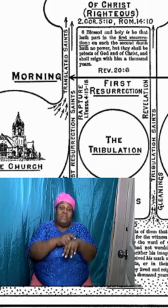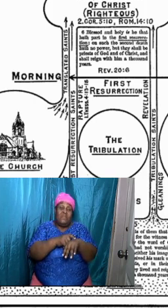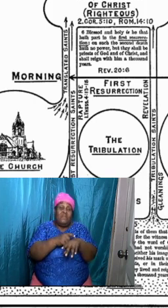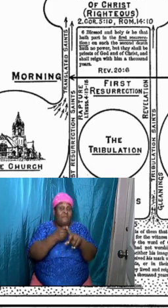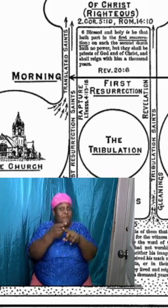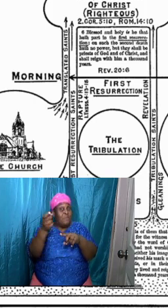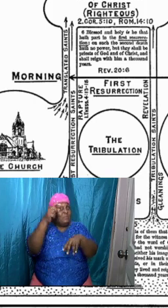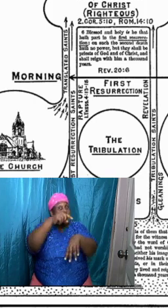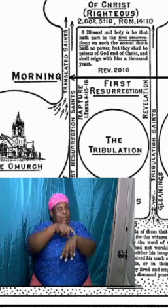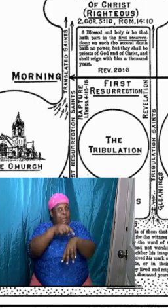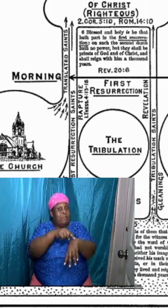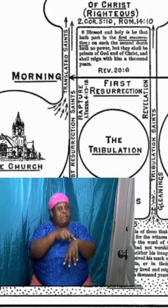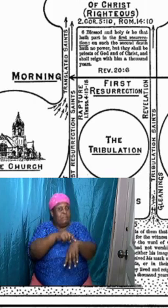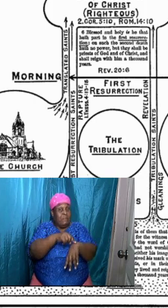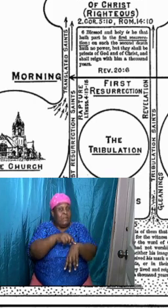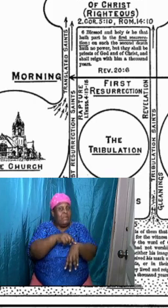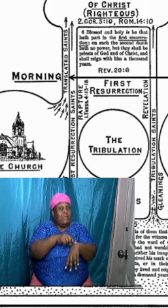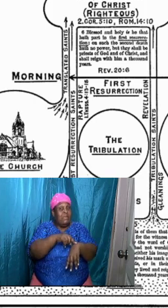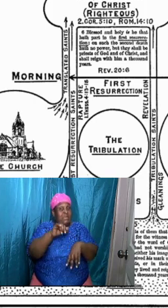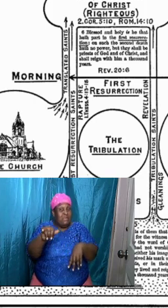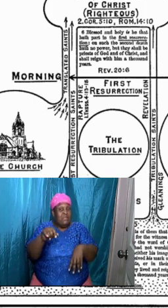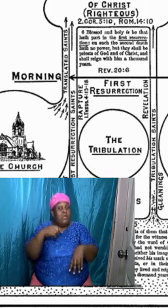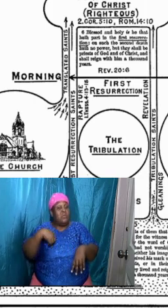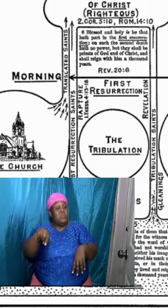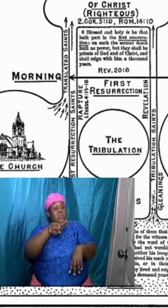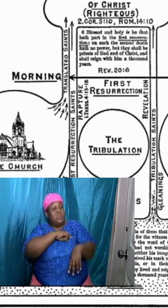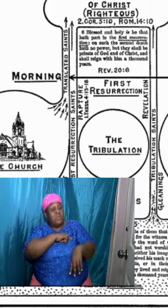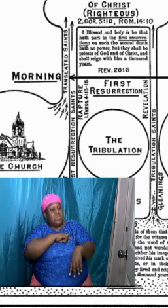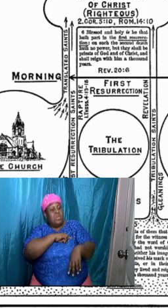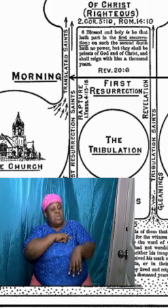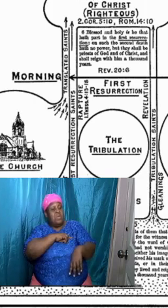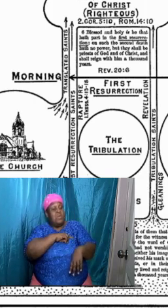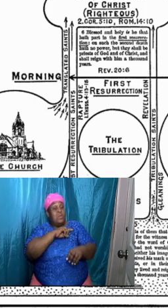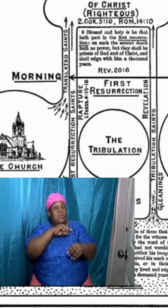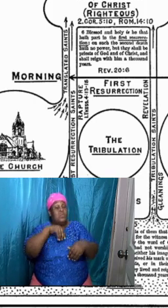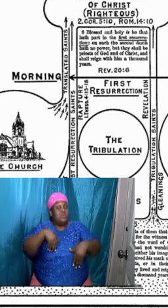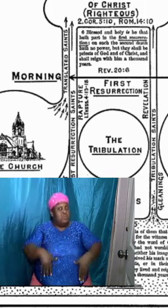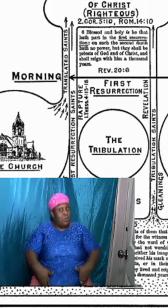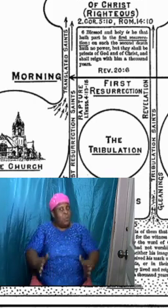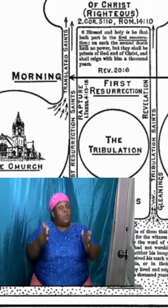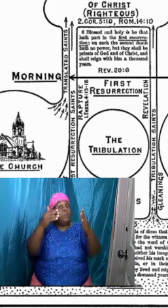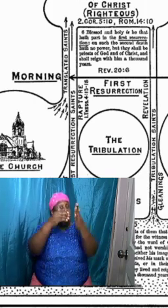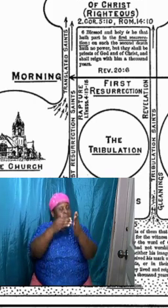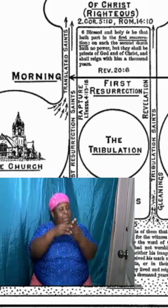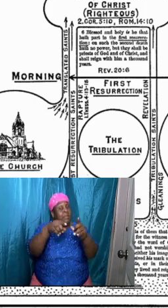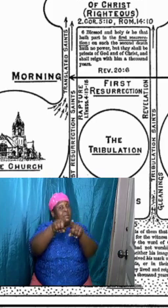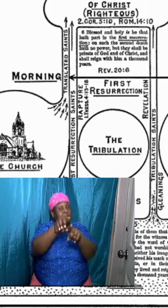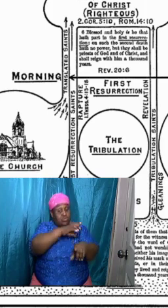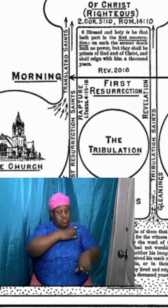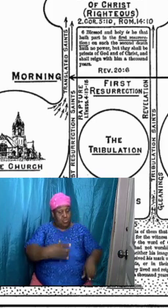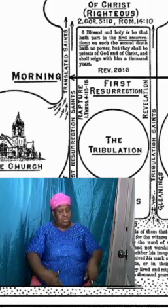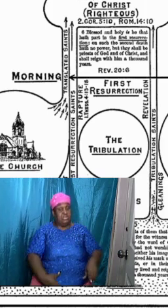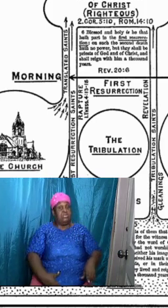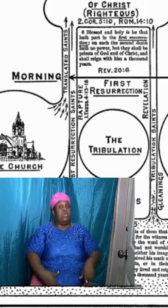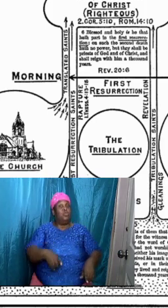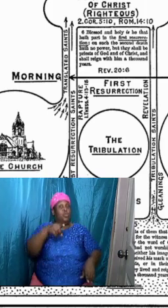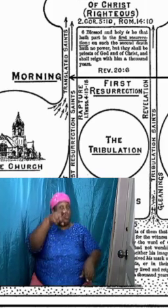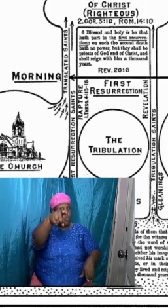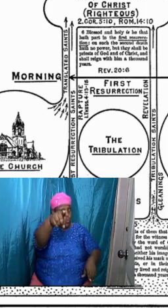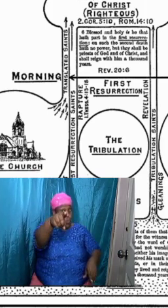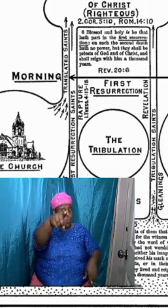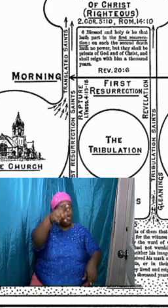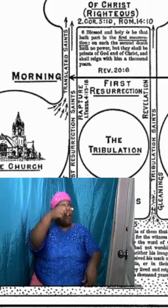the time that we were converted as Christians from the time that you and I